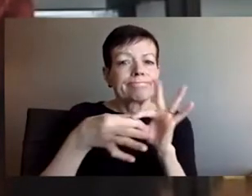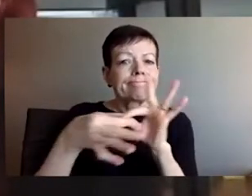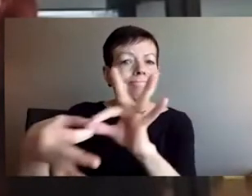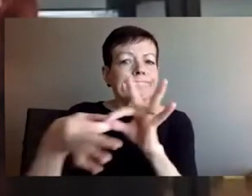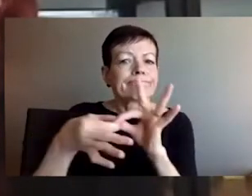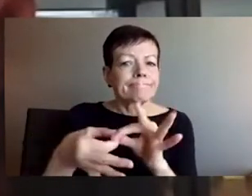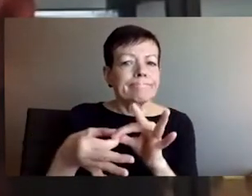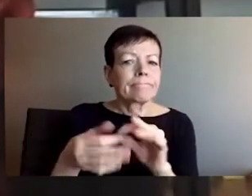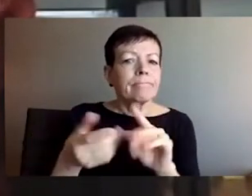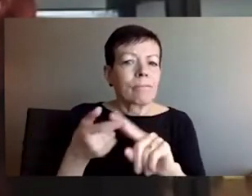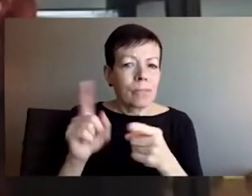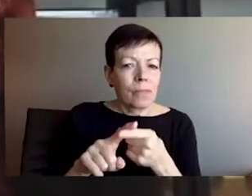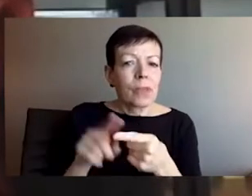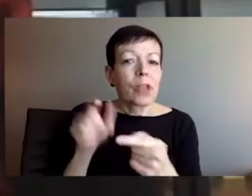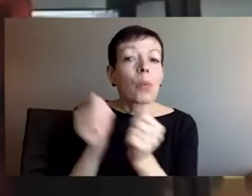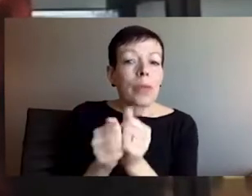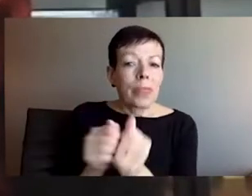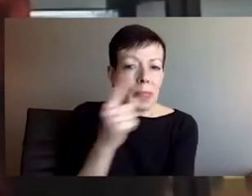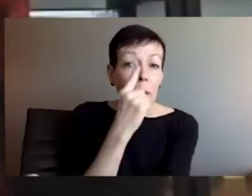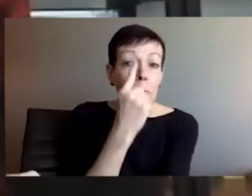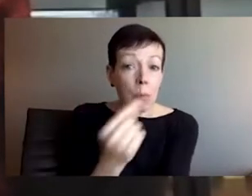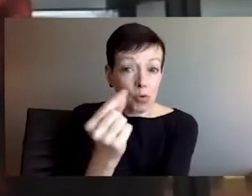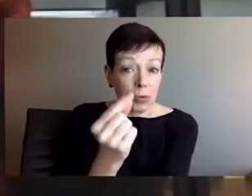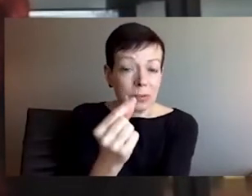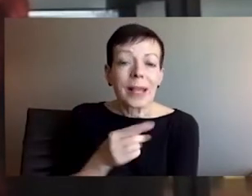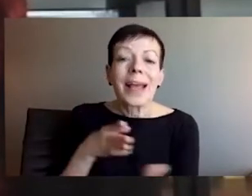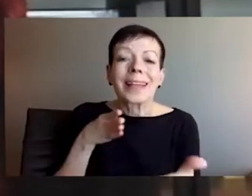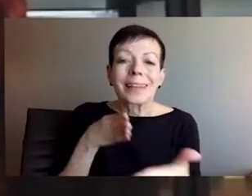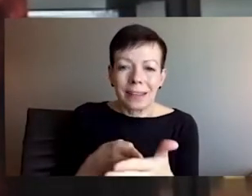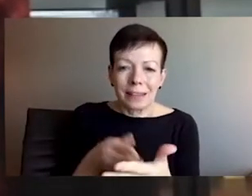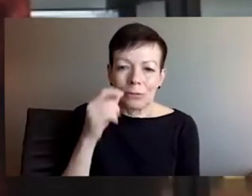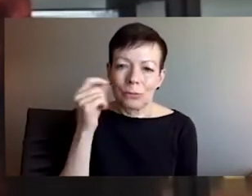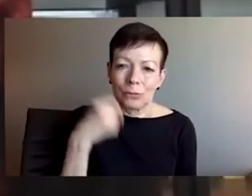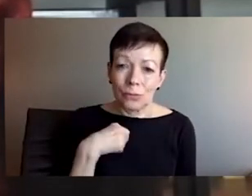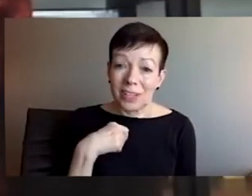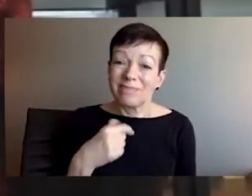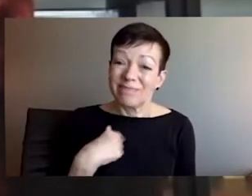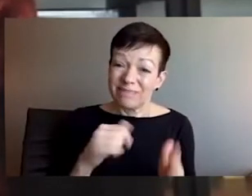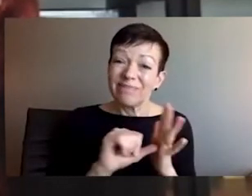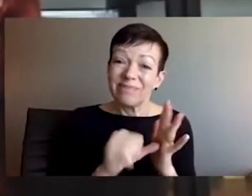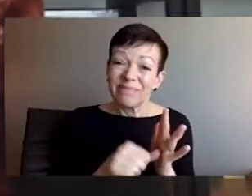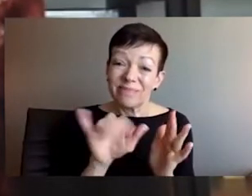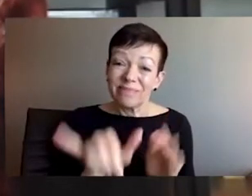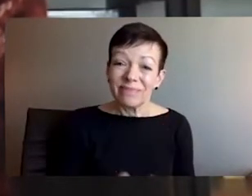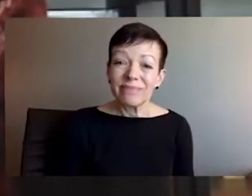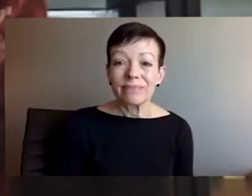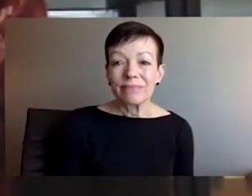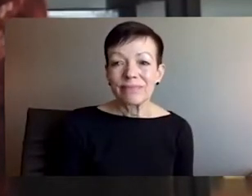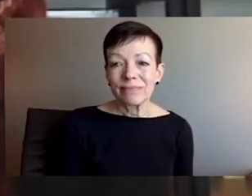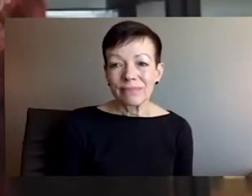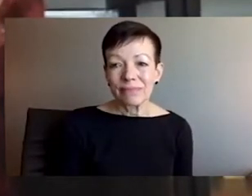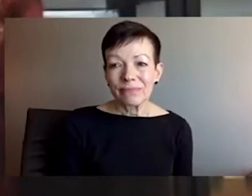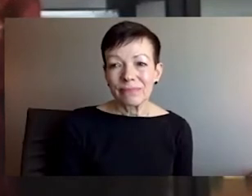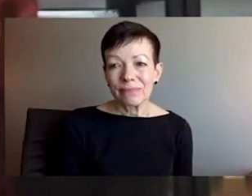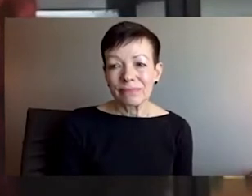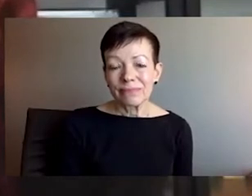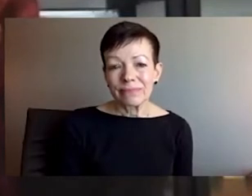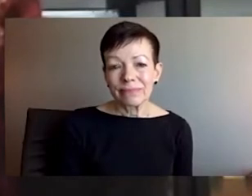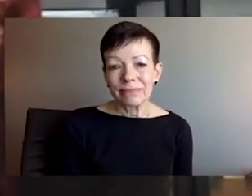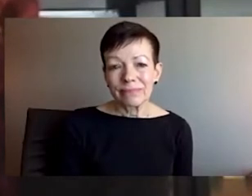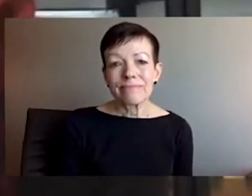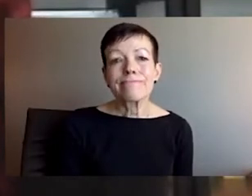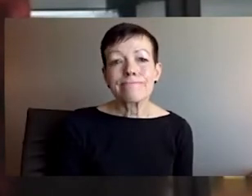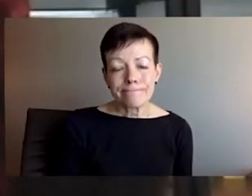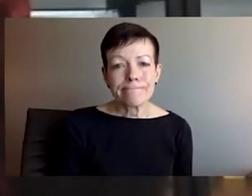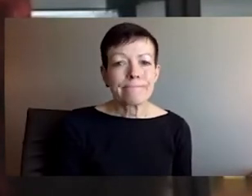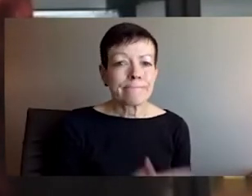platform in 2016 are part of a pattern of behavior on the part of a section of the Republican Party,